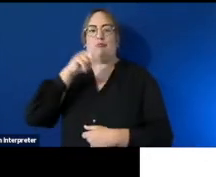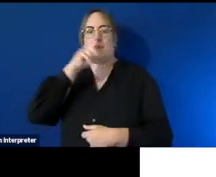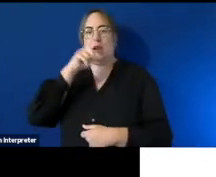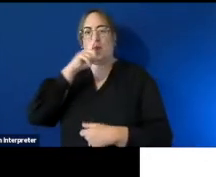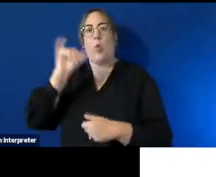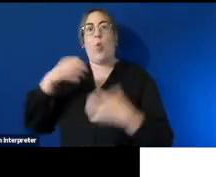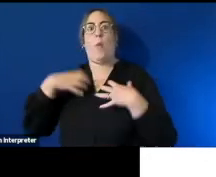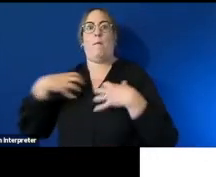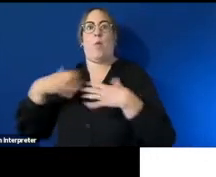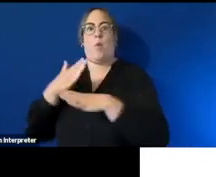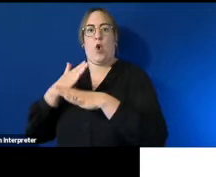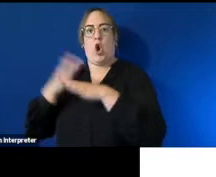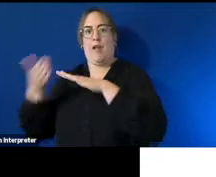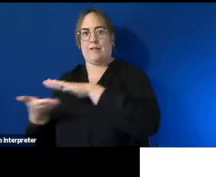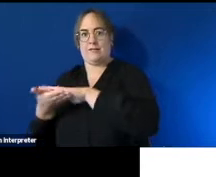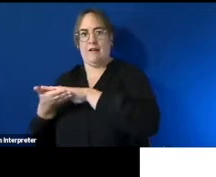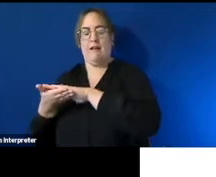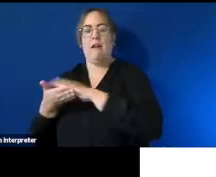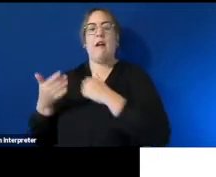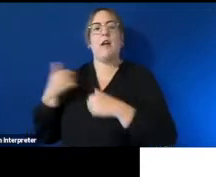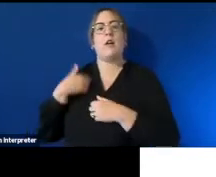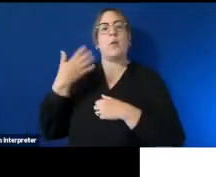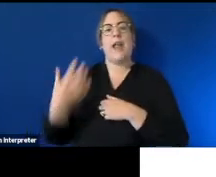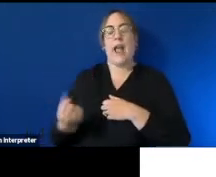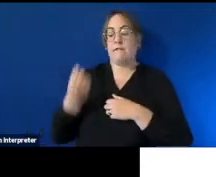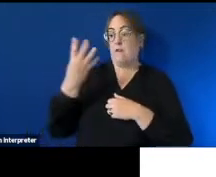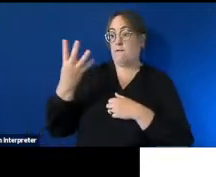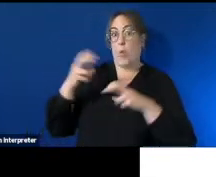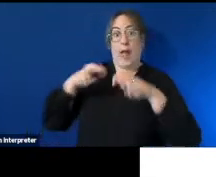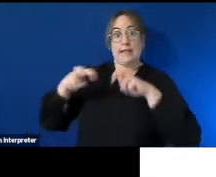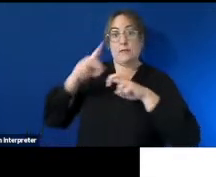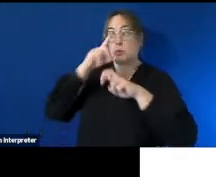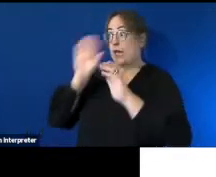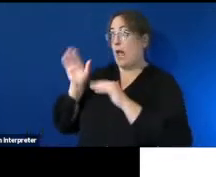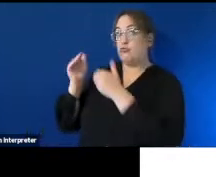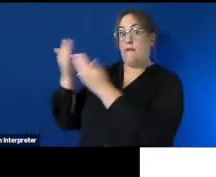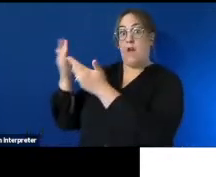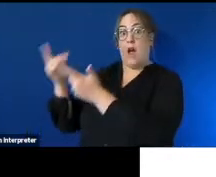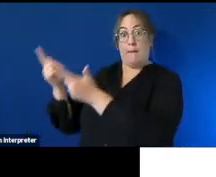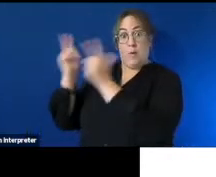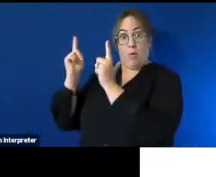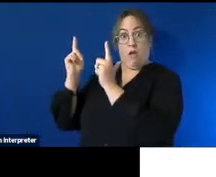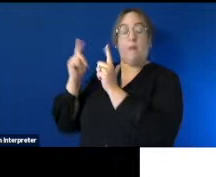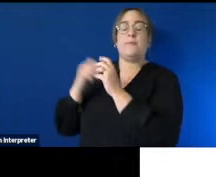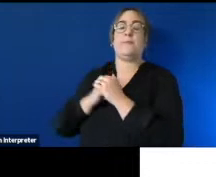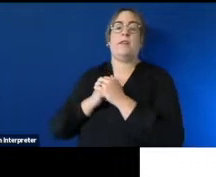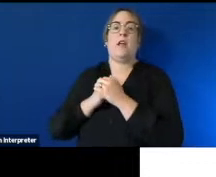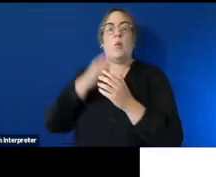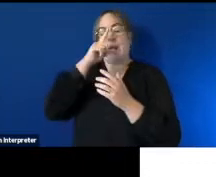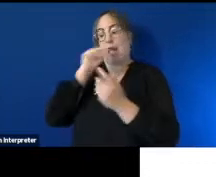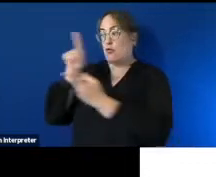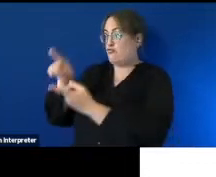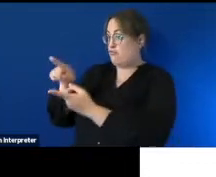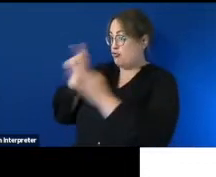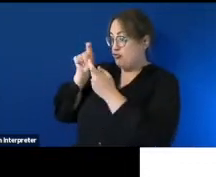-binding partnership and it's made up of four core activities we give the employer a recruitment review through the lens of a person with a